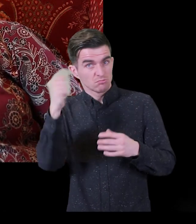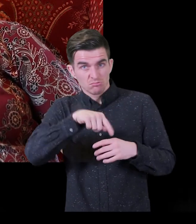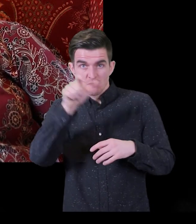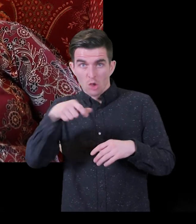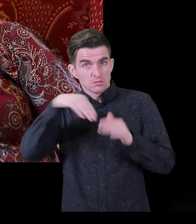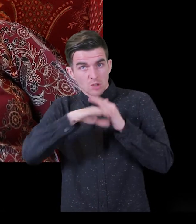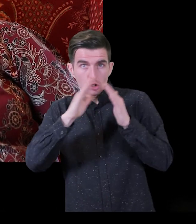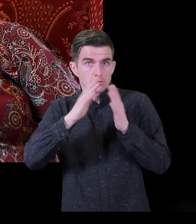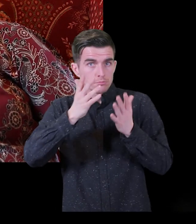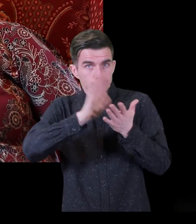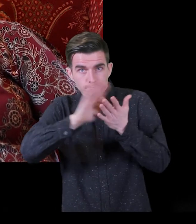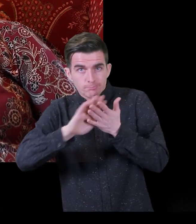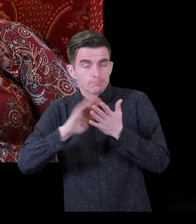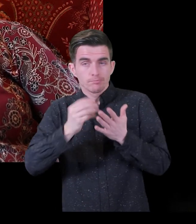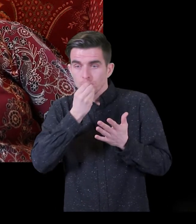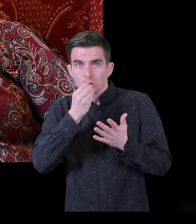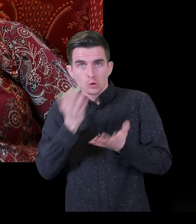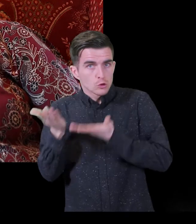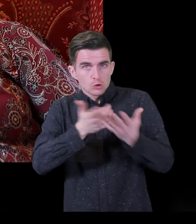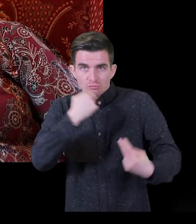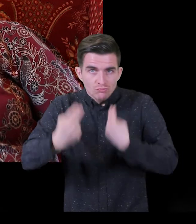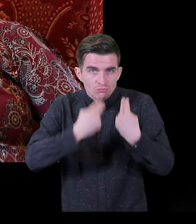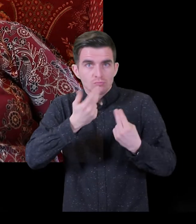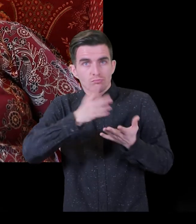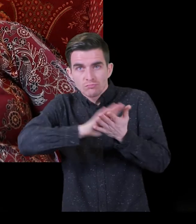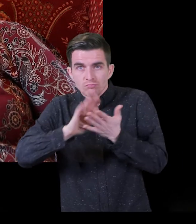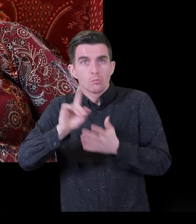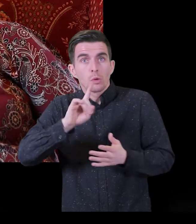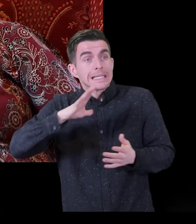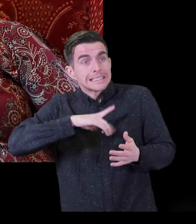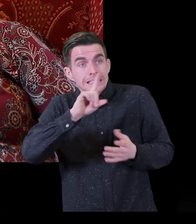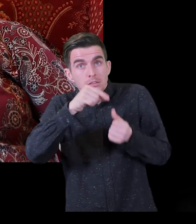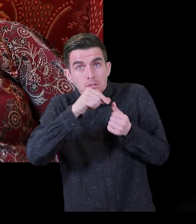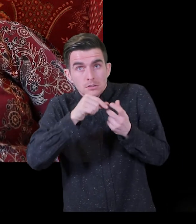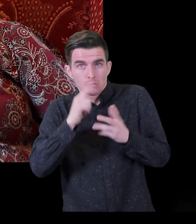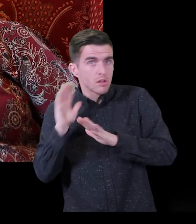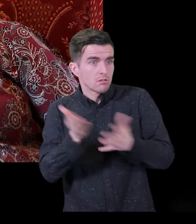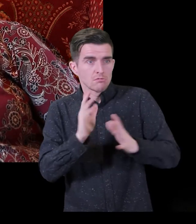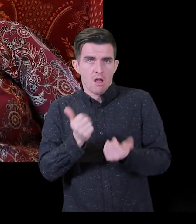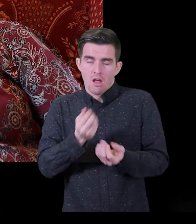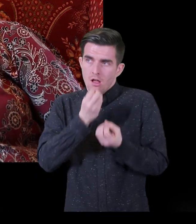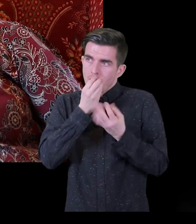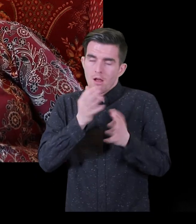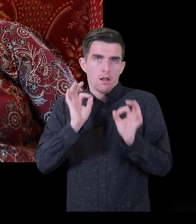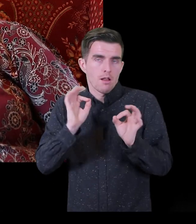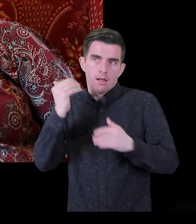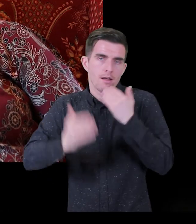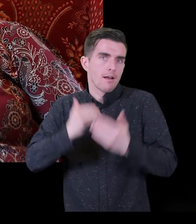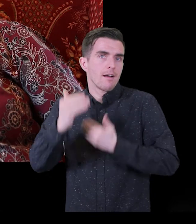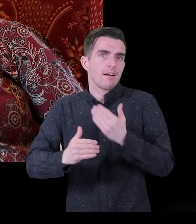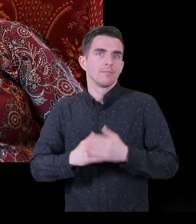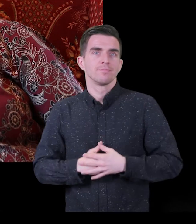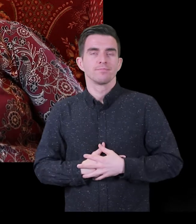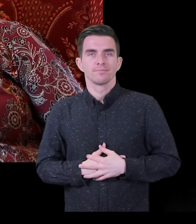say, when he returns from work. Somebody can come into the house and provide him with a hot